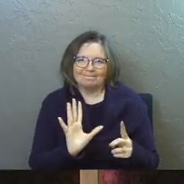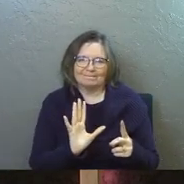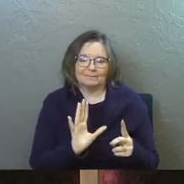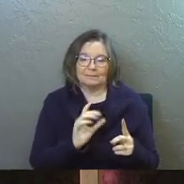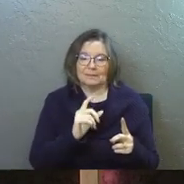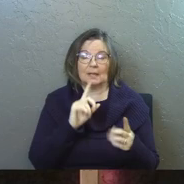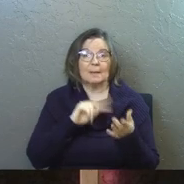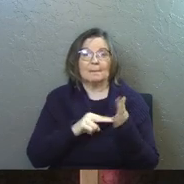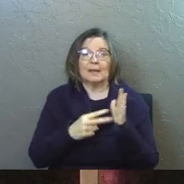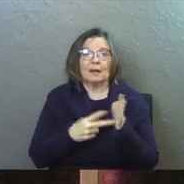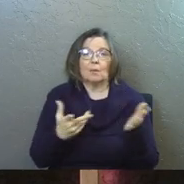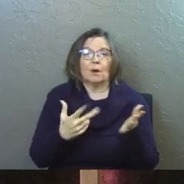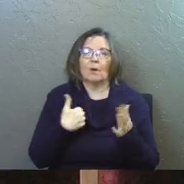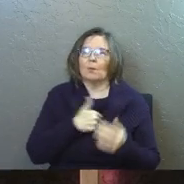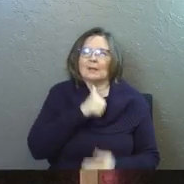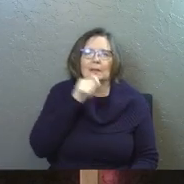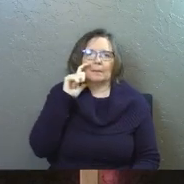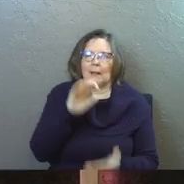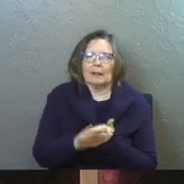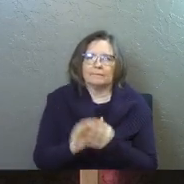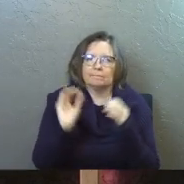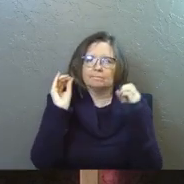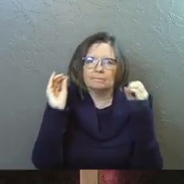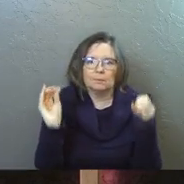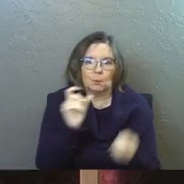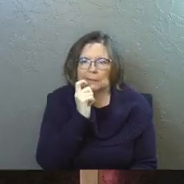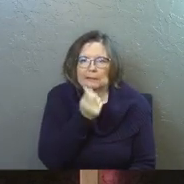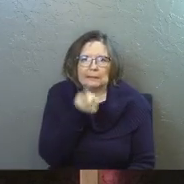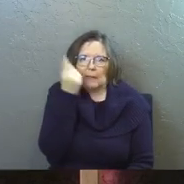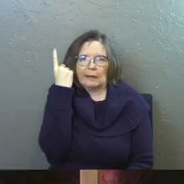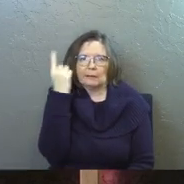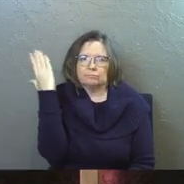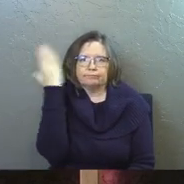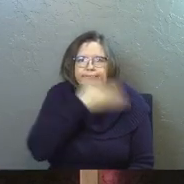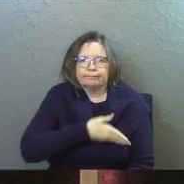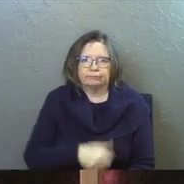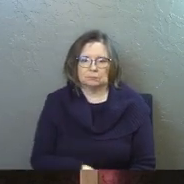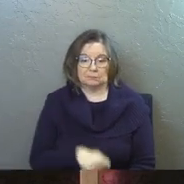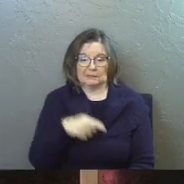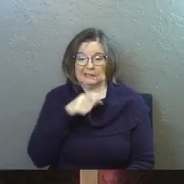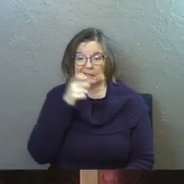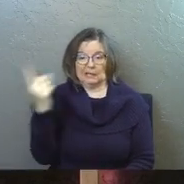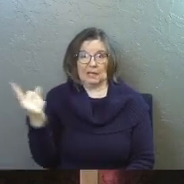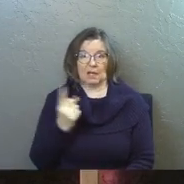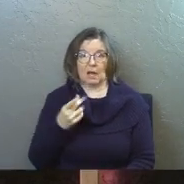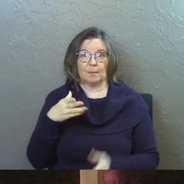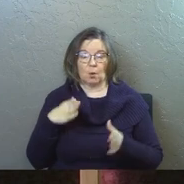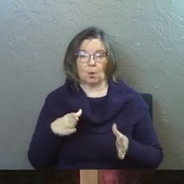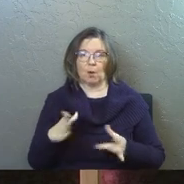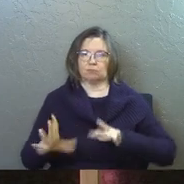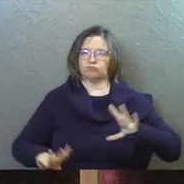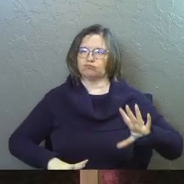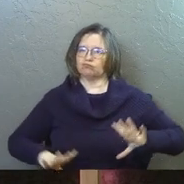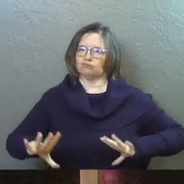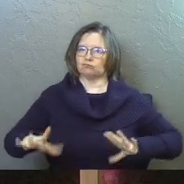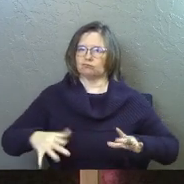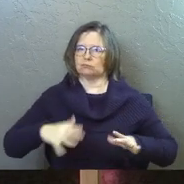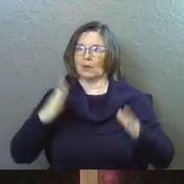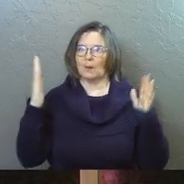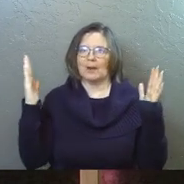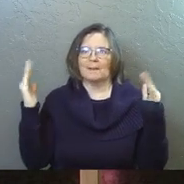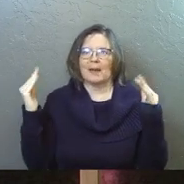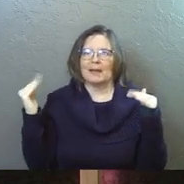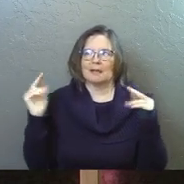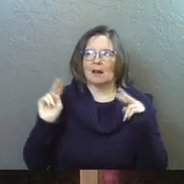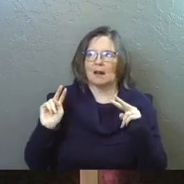saying, we didn't believe we didn't get it. He didn't come in such a way that we expected